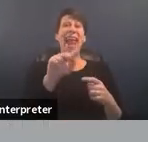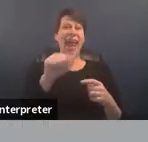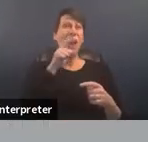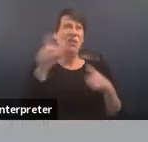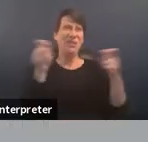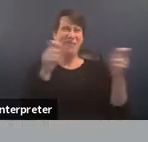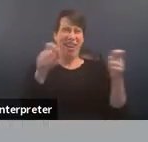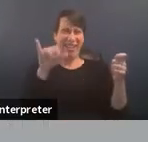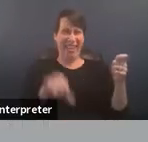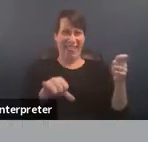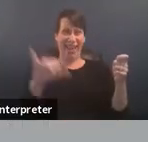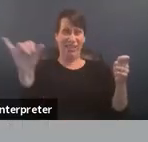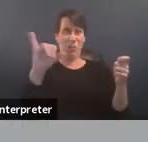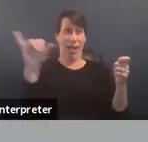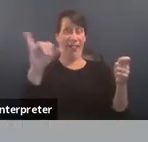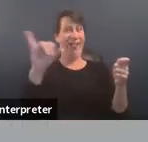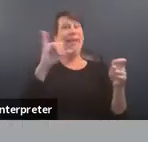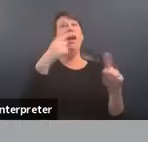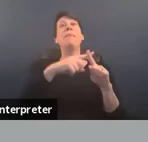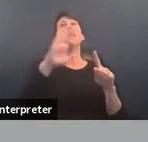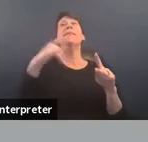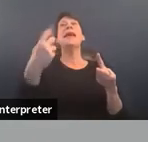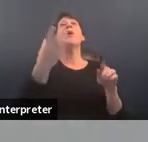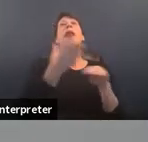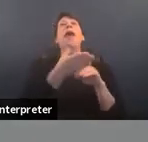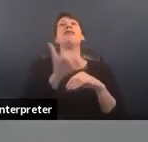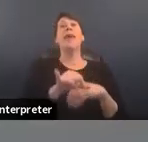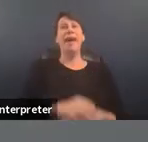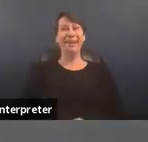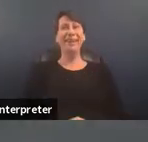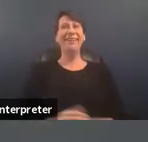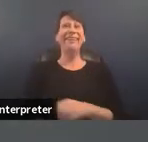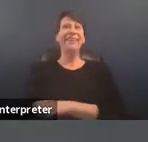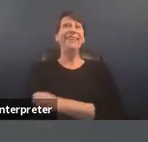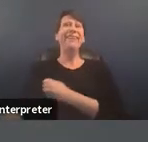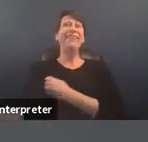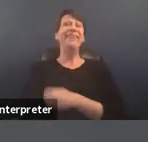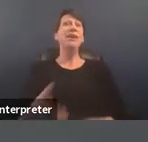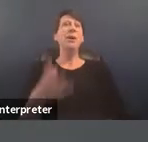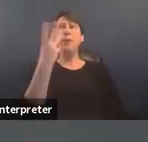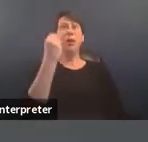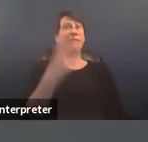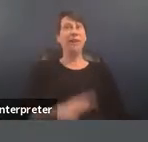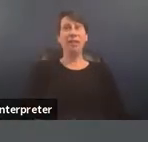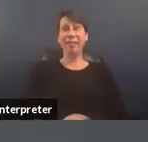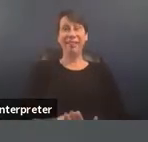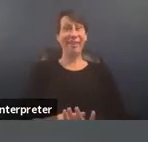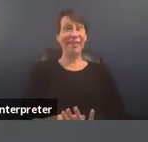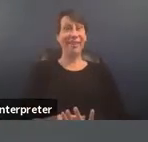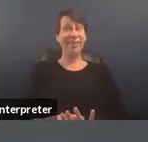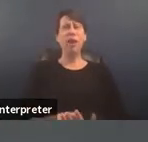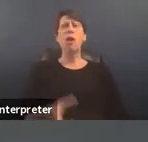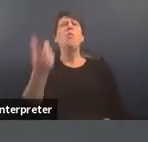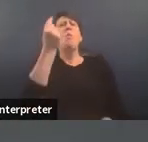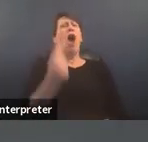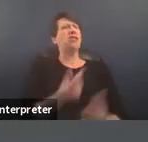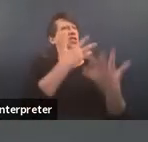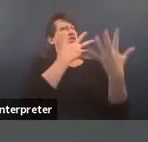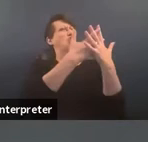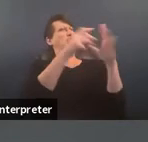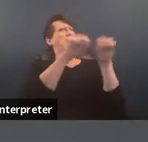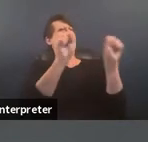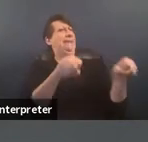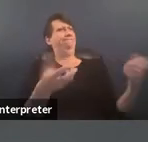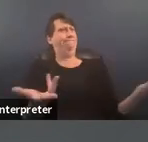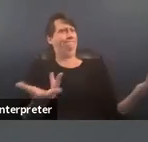this as well actually the next one after that thank you beautiful so what is the carceral